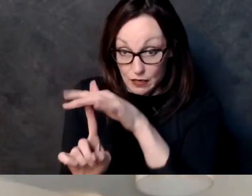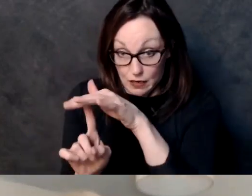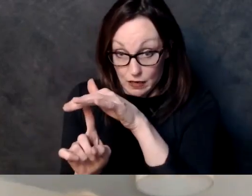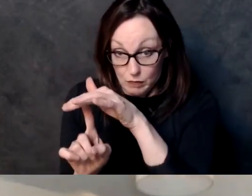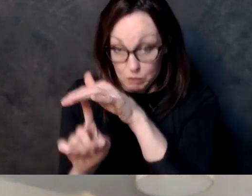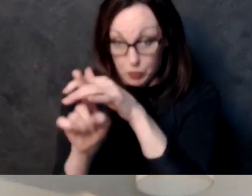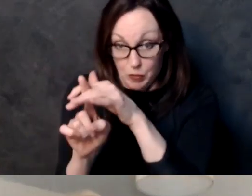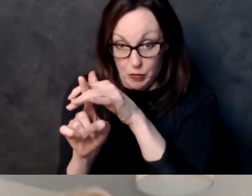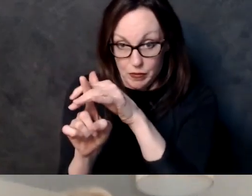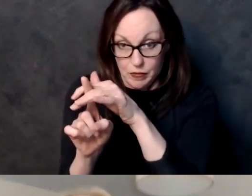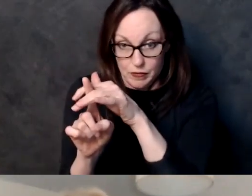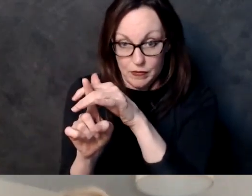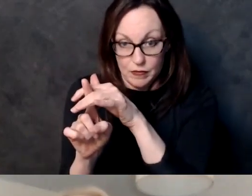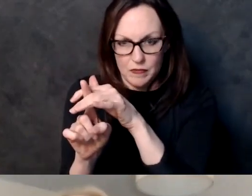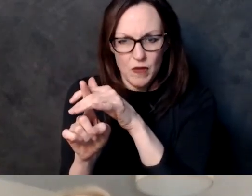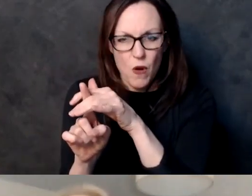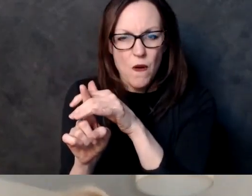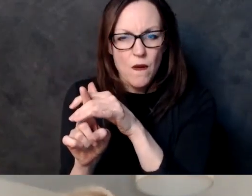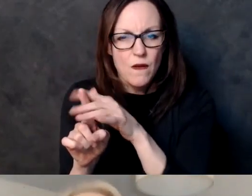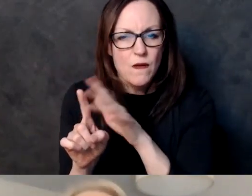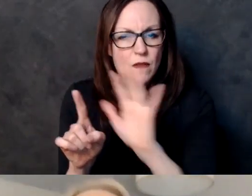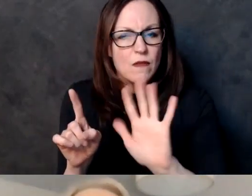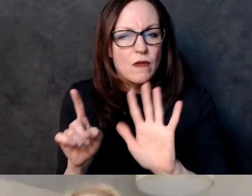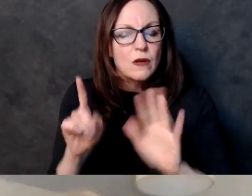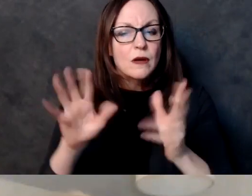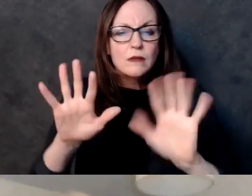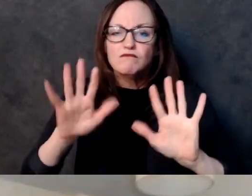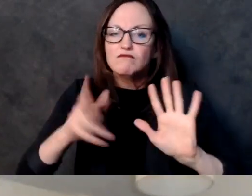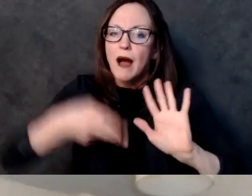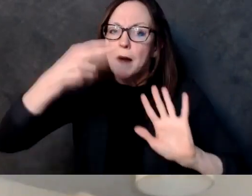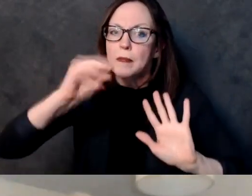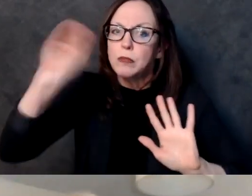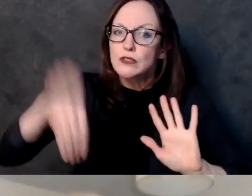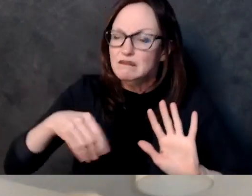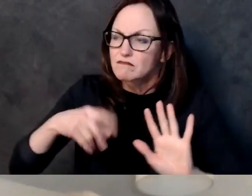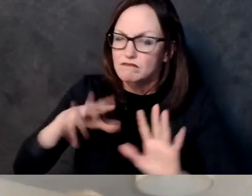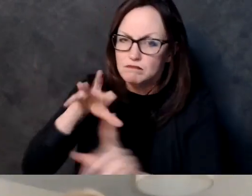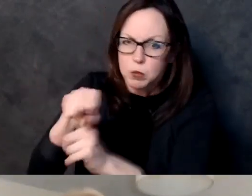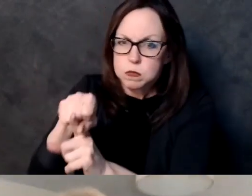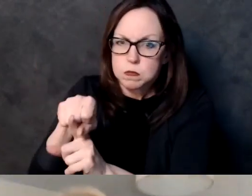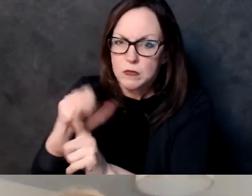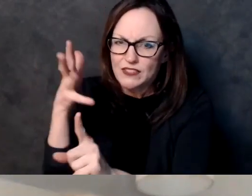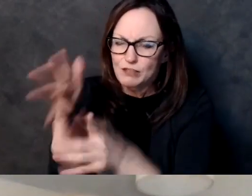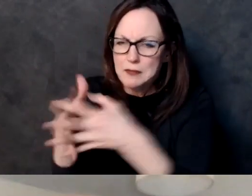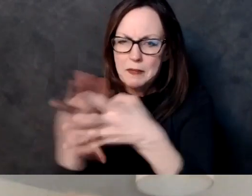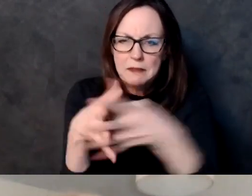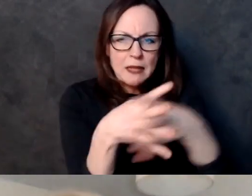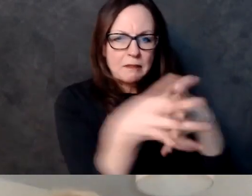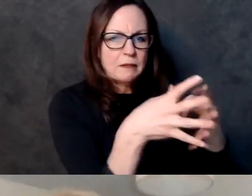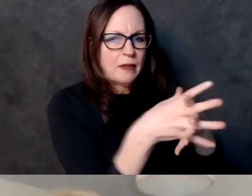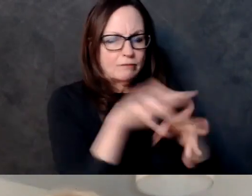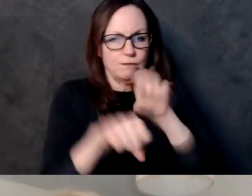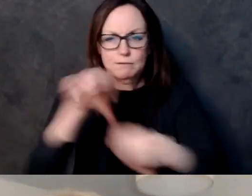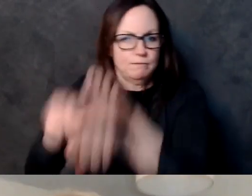monitored election at least in my lifetime it was it was watched by everybody um